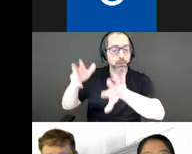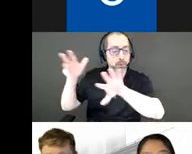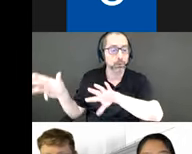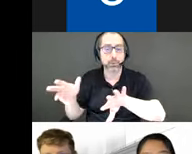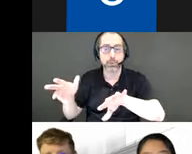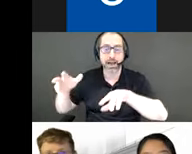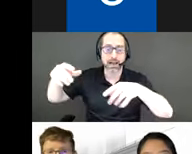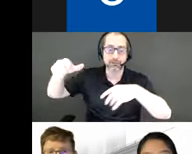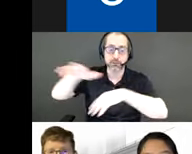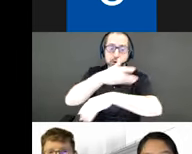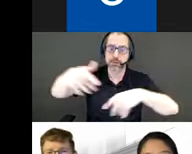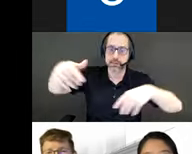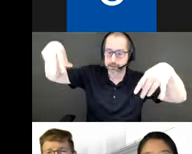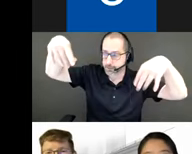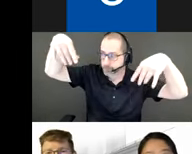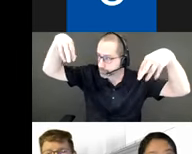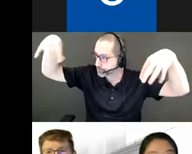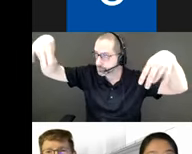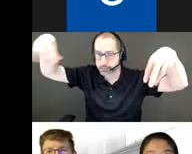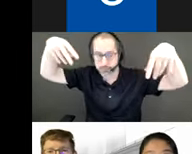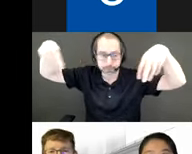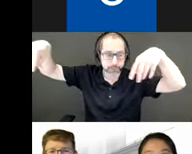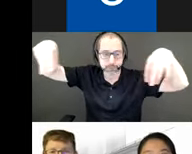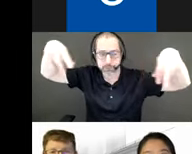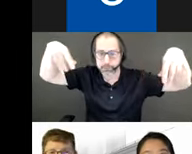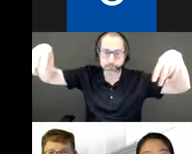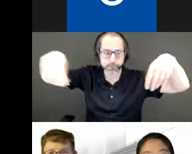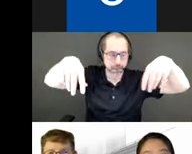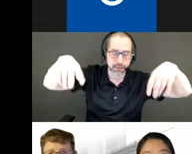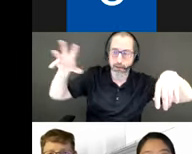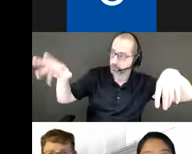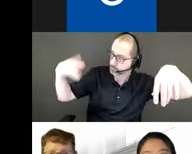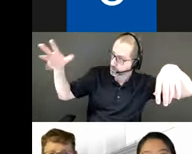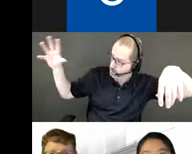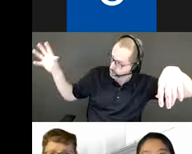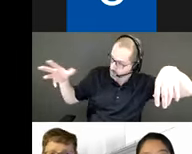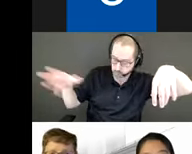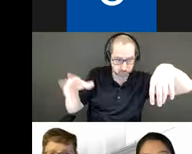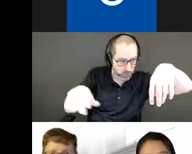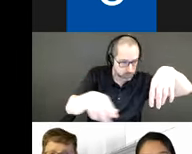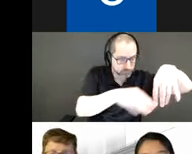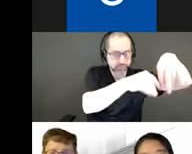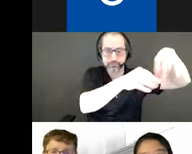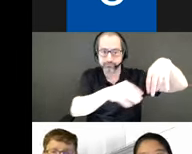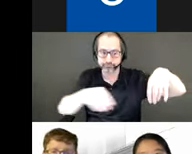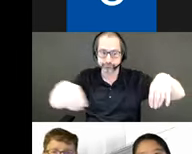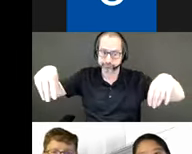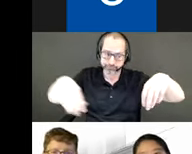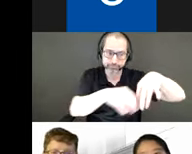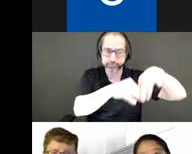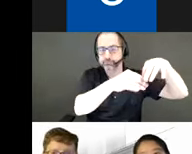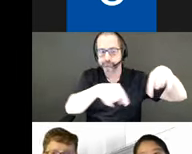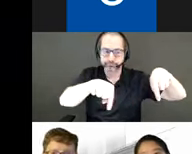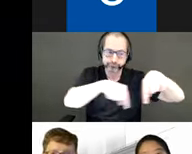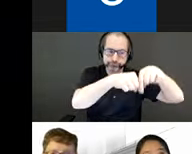suspended between the columns of the beds. They ring in a gentle breeze and play chord patterns in heavy winds, evoking the